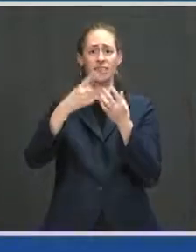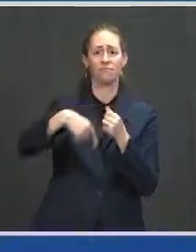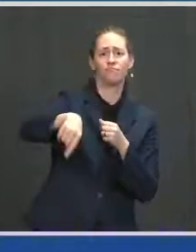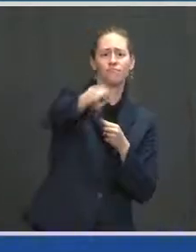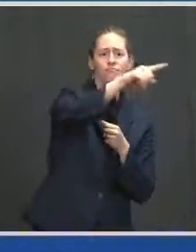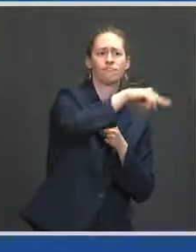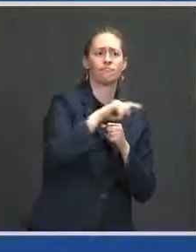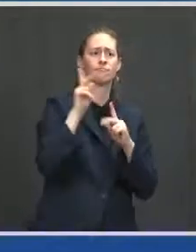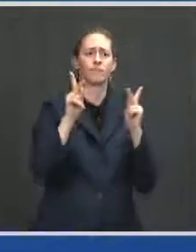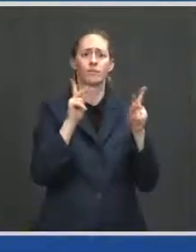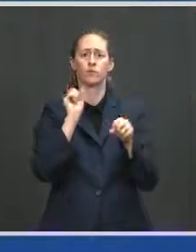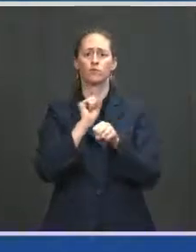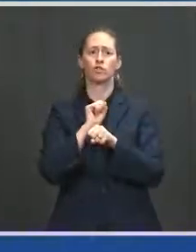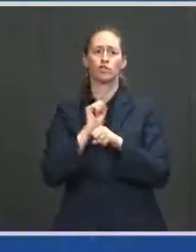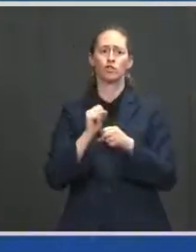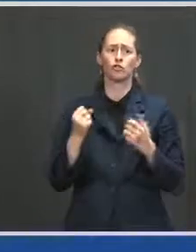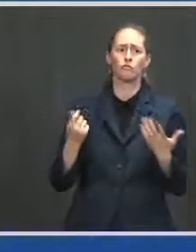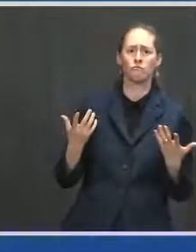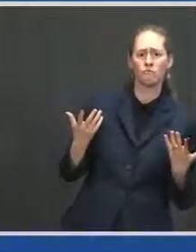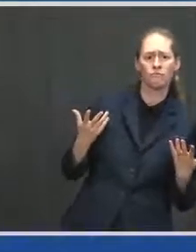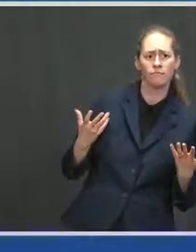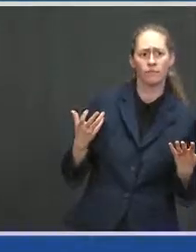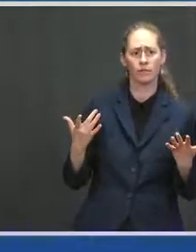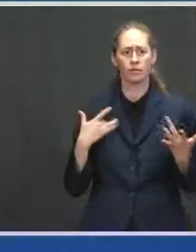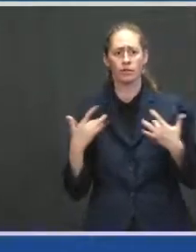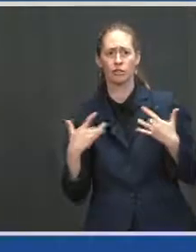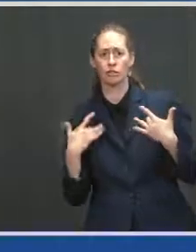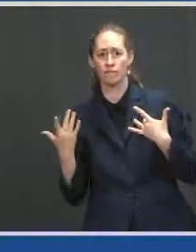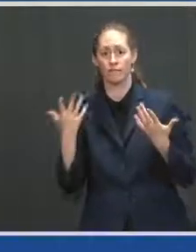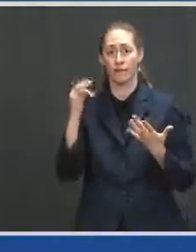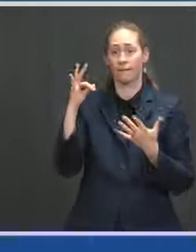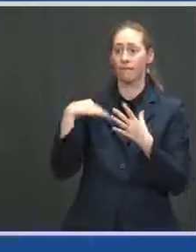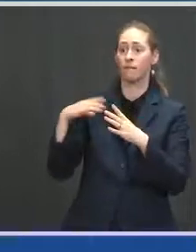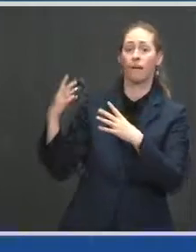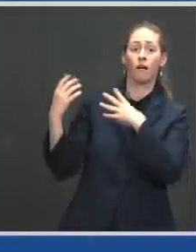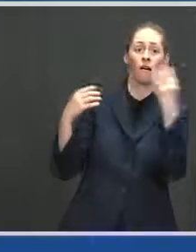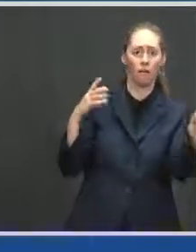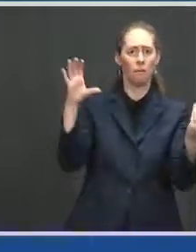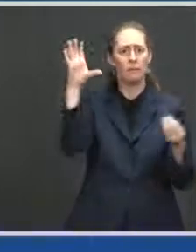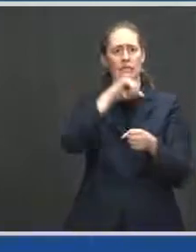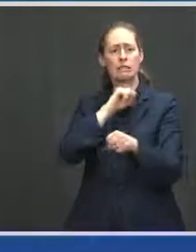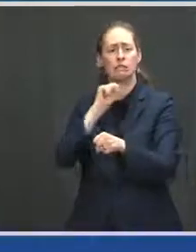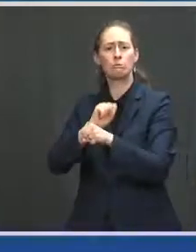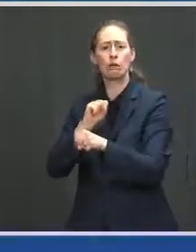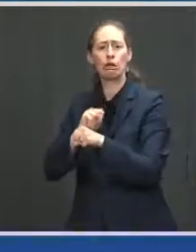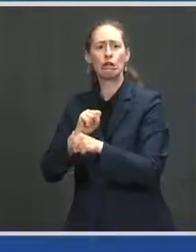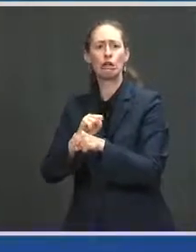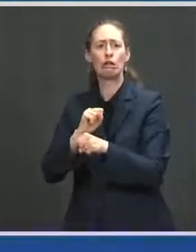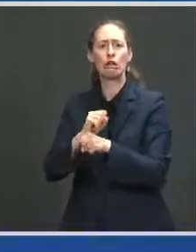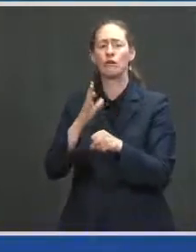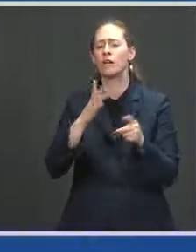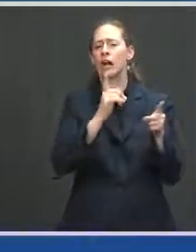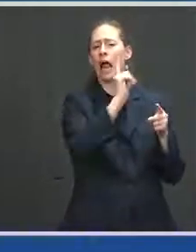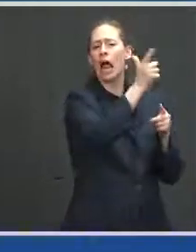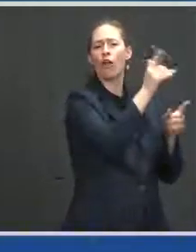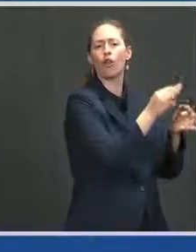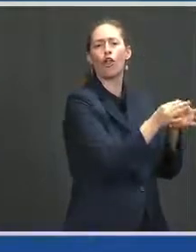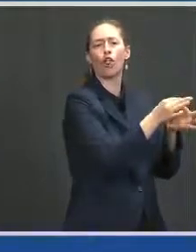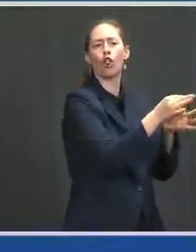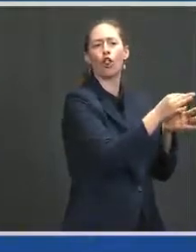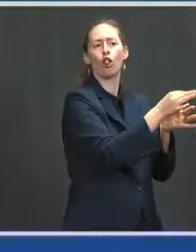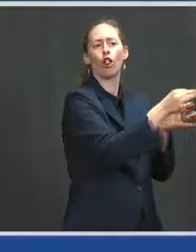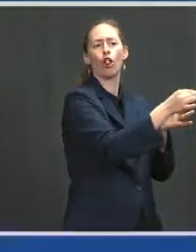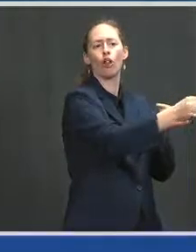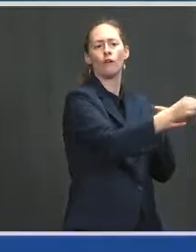back because they're concerned about losing pay if they take time off to get a shot or if they don't feel well the next